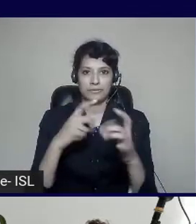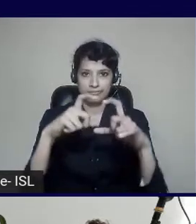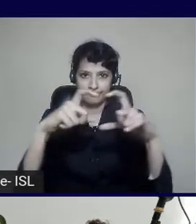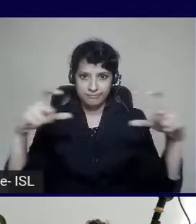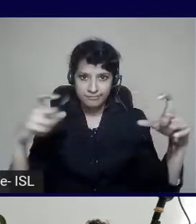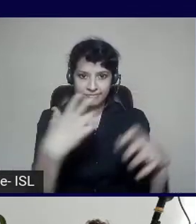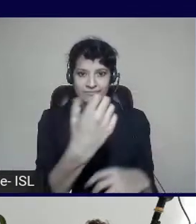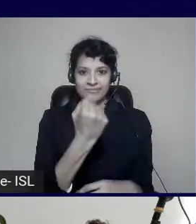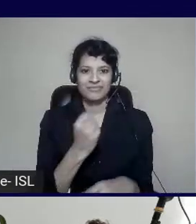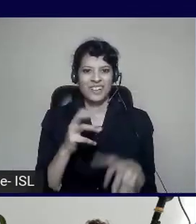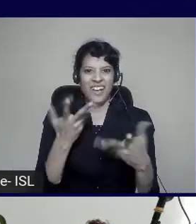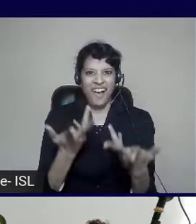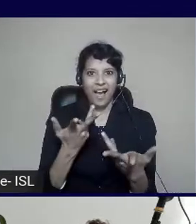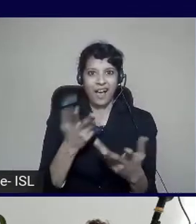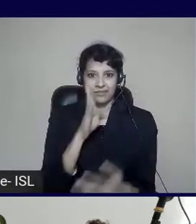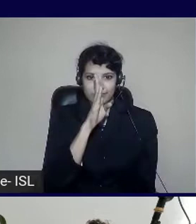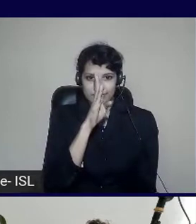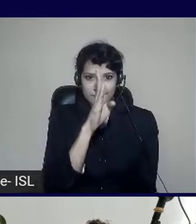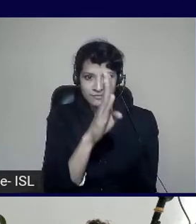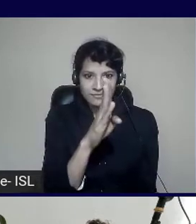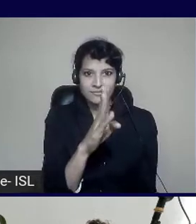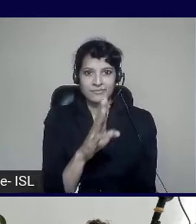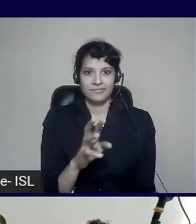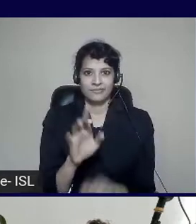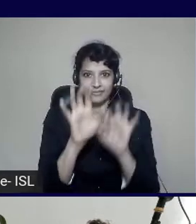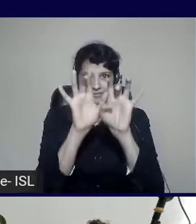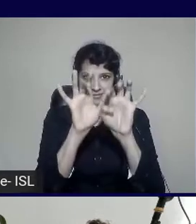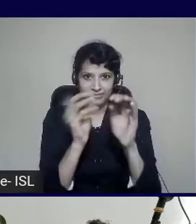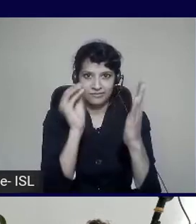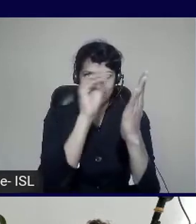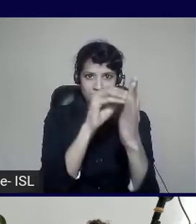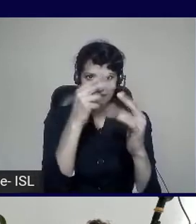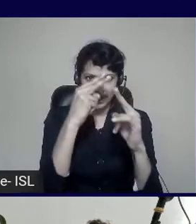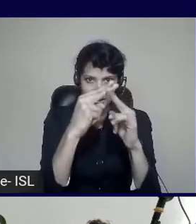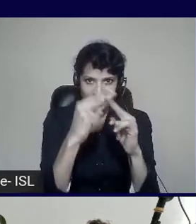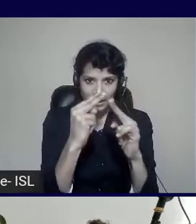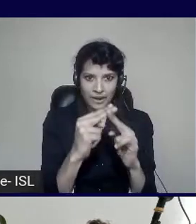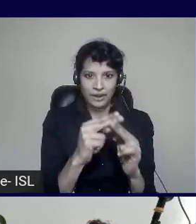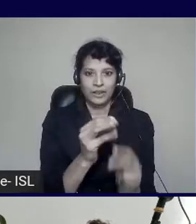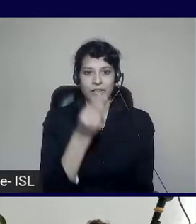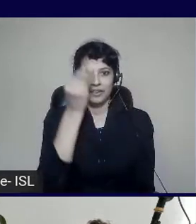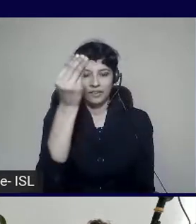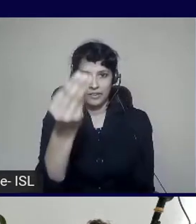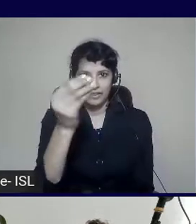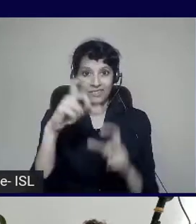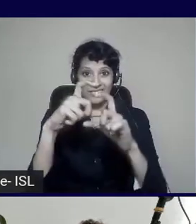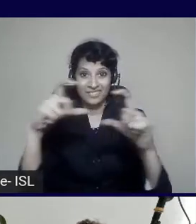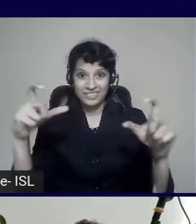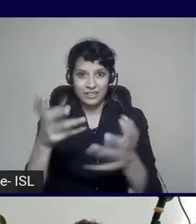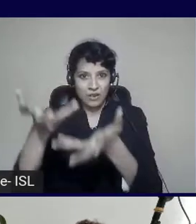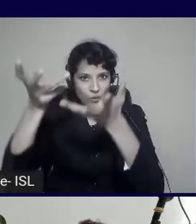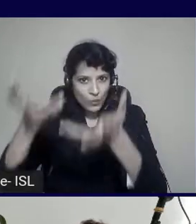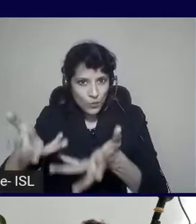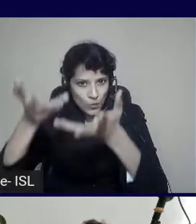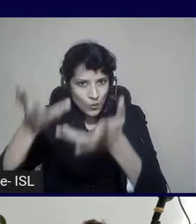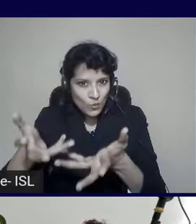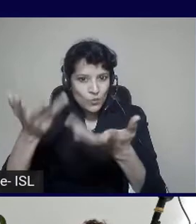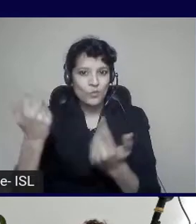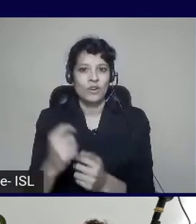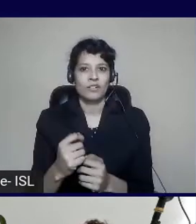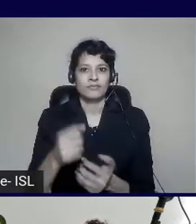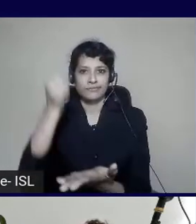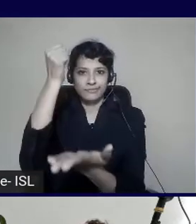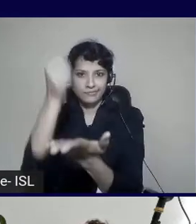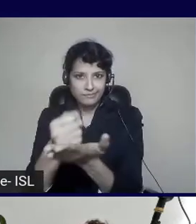login, you're going to search flights, you're going to add to cart, you're going to check out, get your ticket, and you're going to do a survey that you may or may not